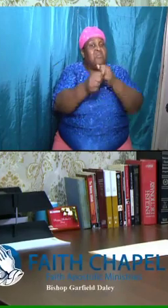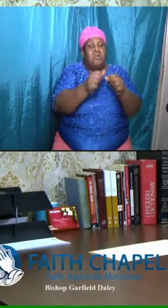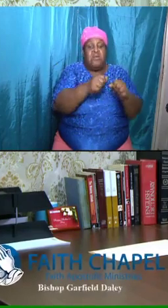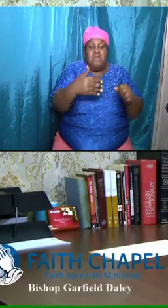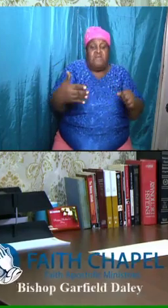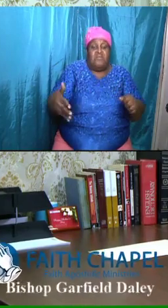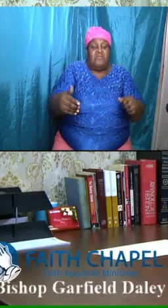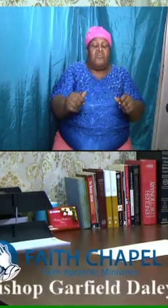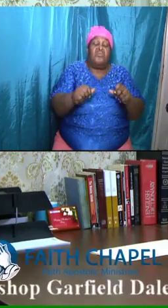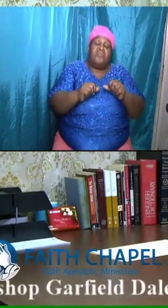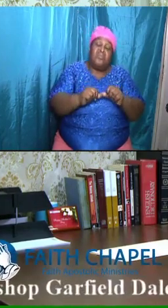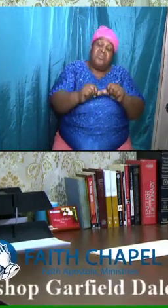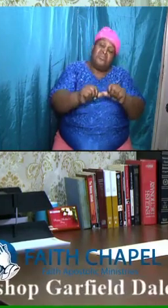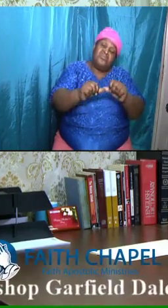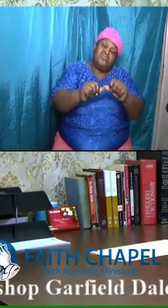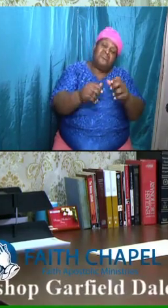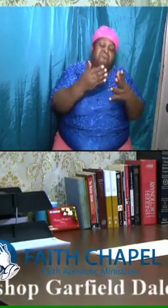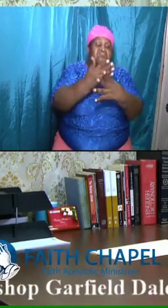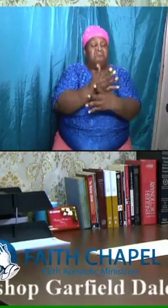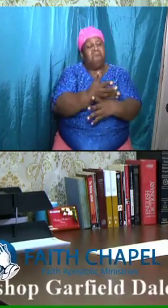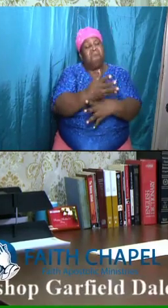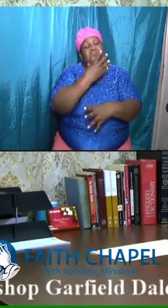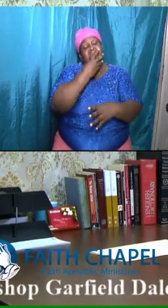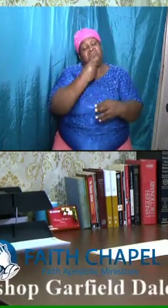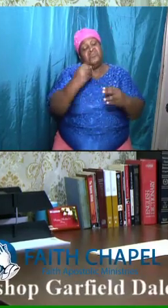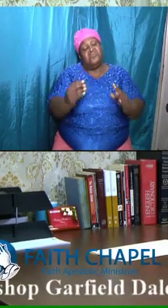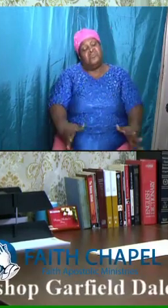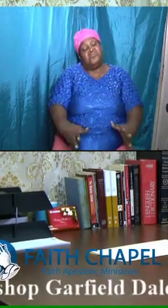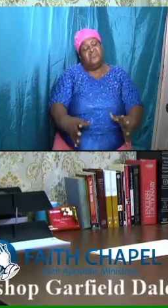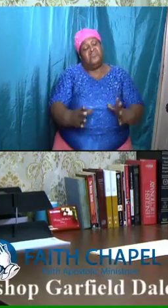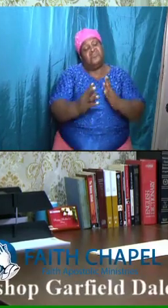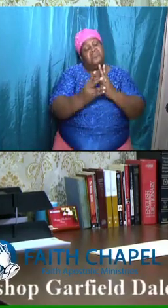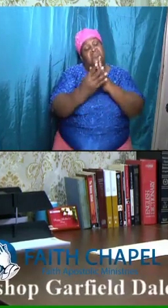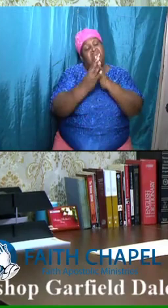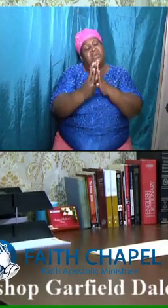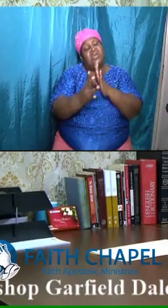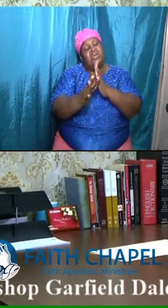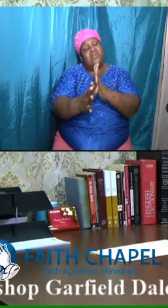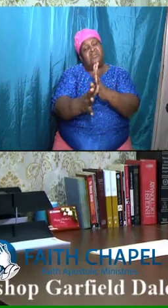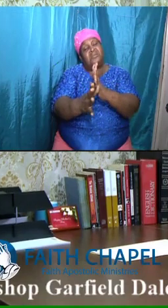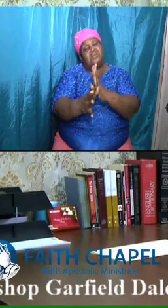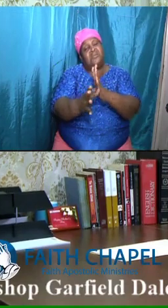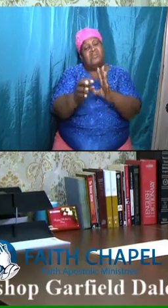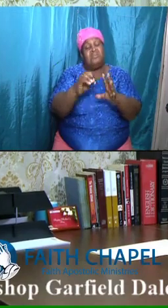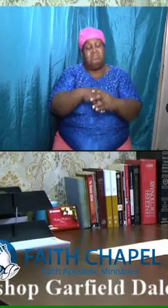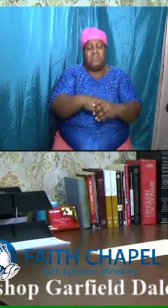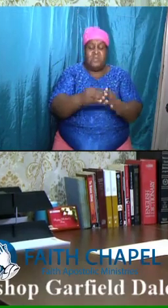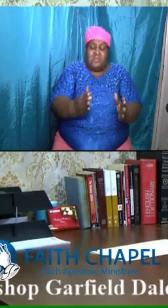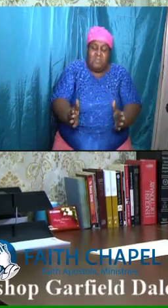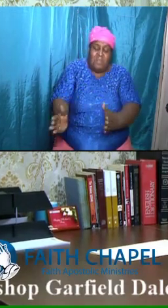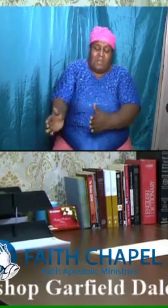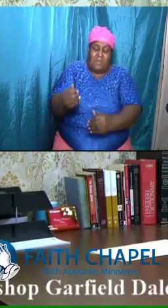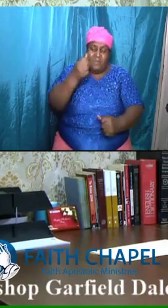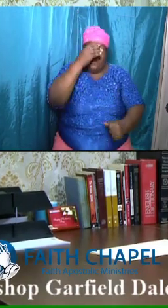line, right through, in the plan of God, he had